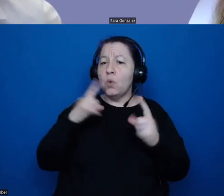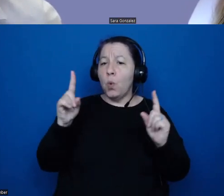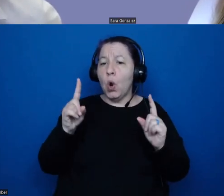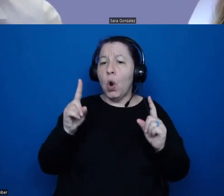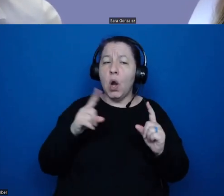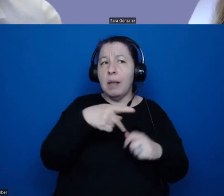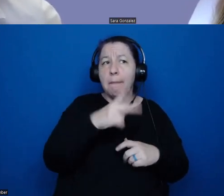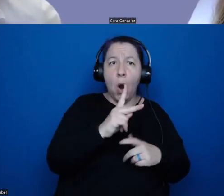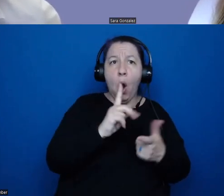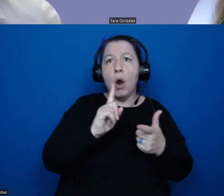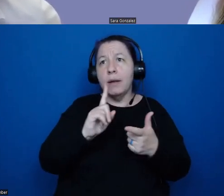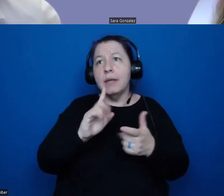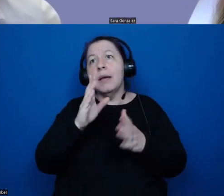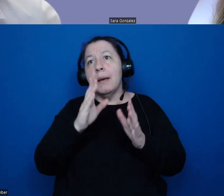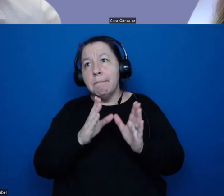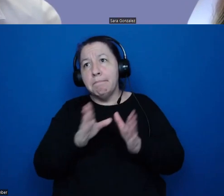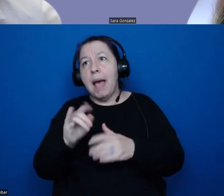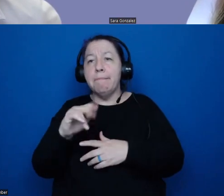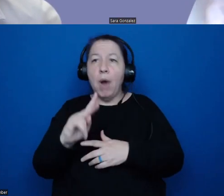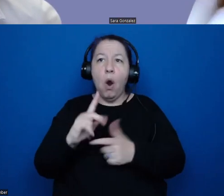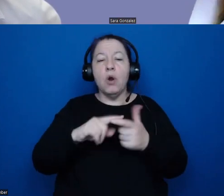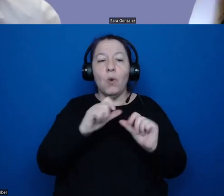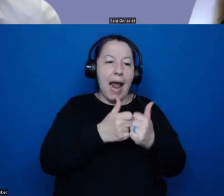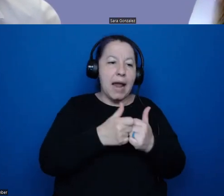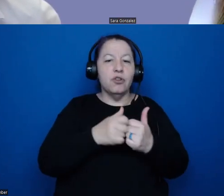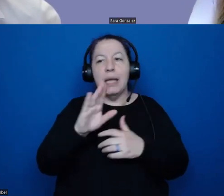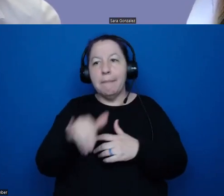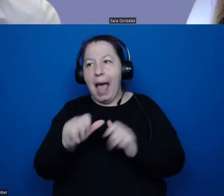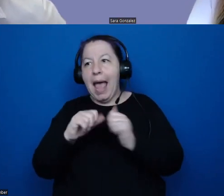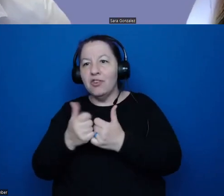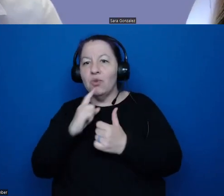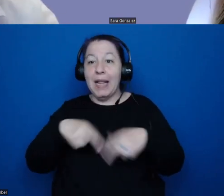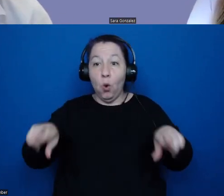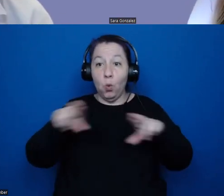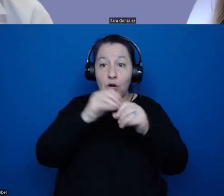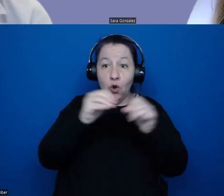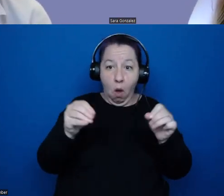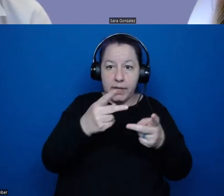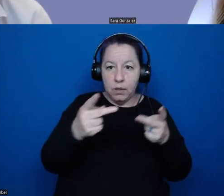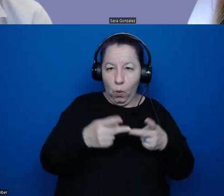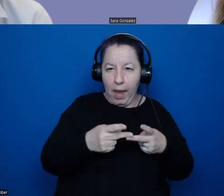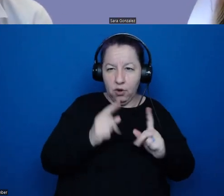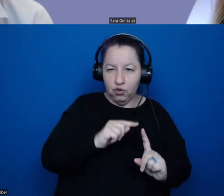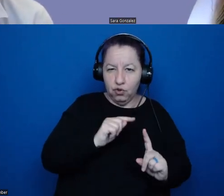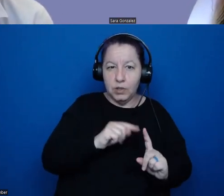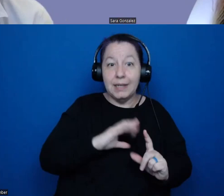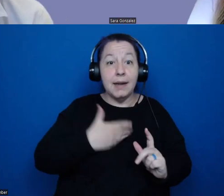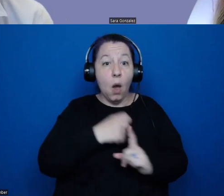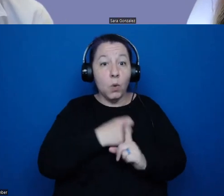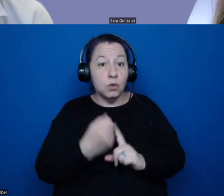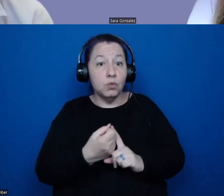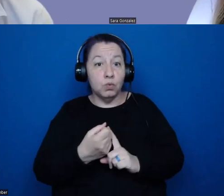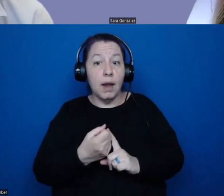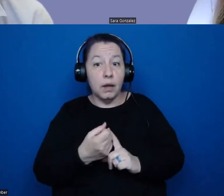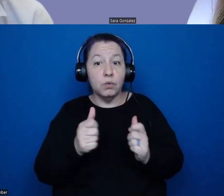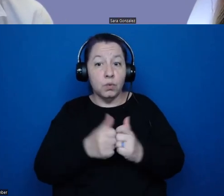or agency by agency, actually regional office location. In our case, with